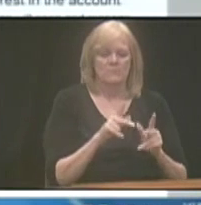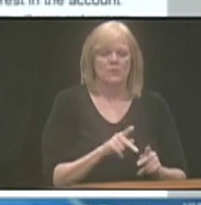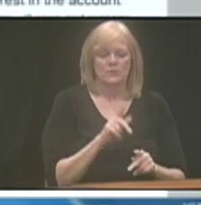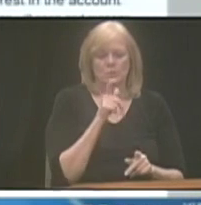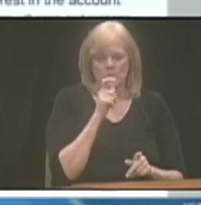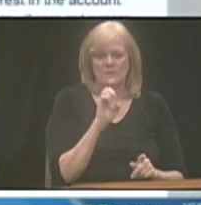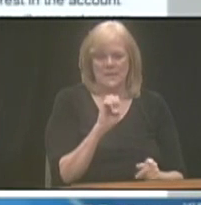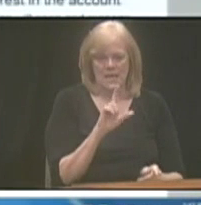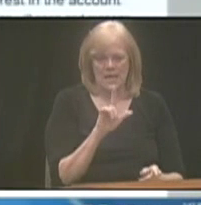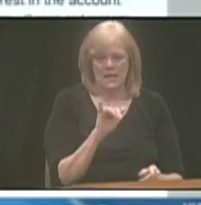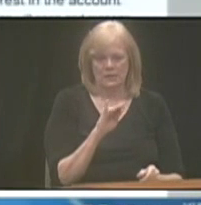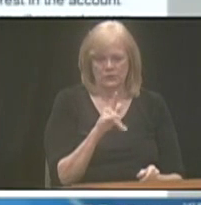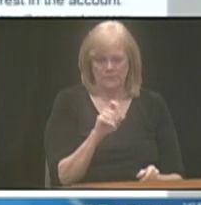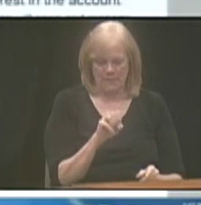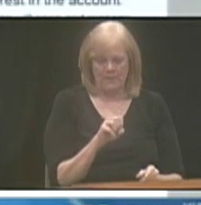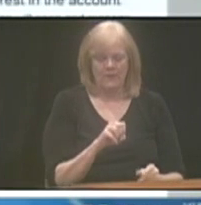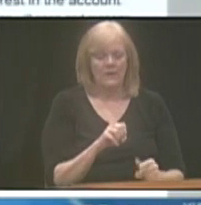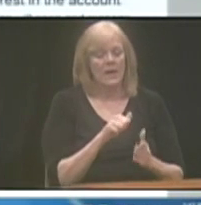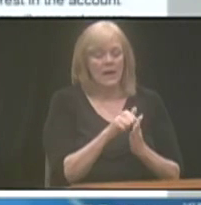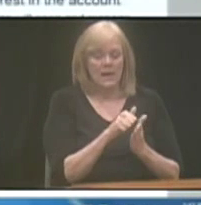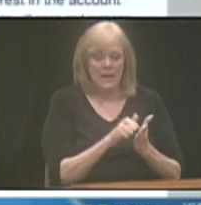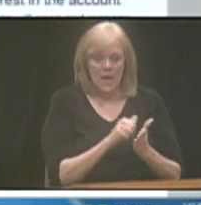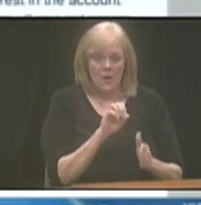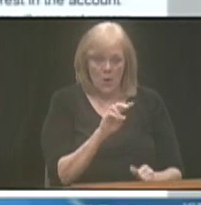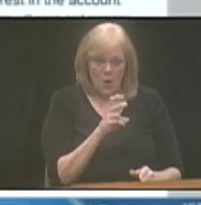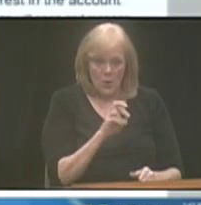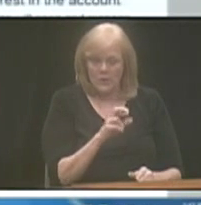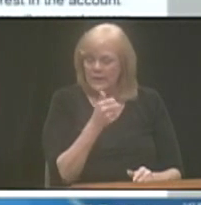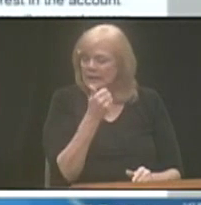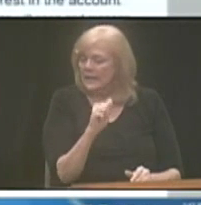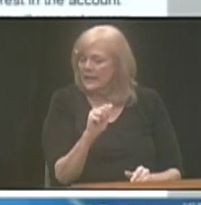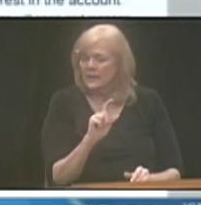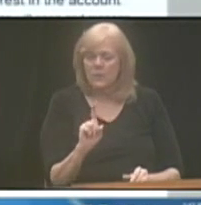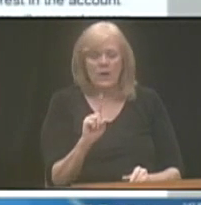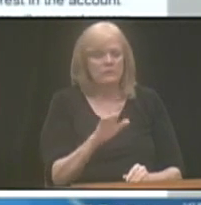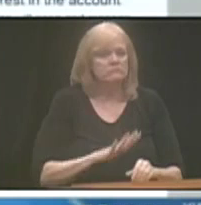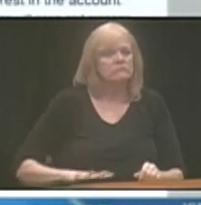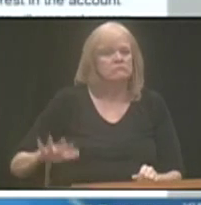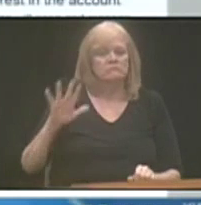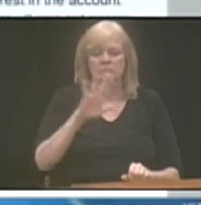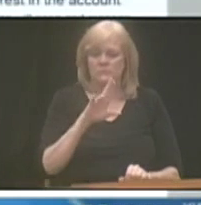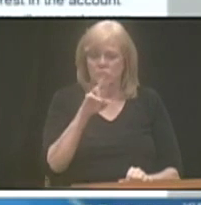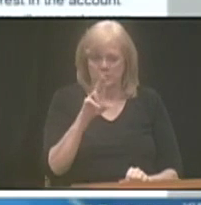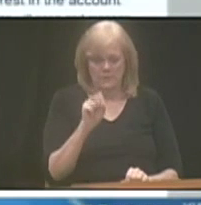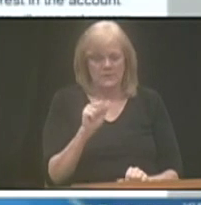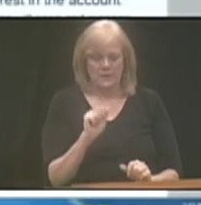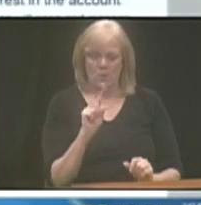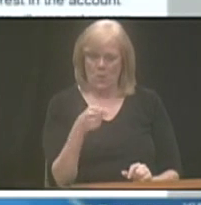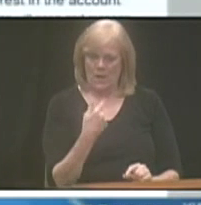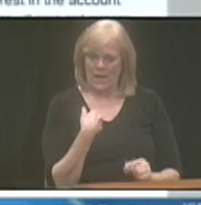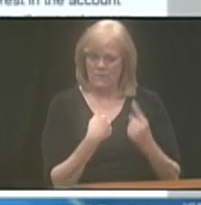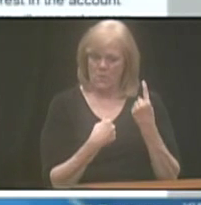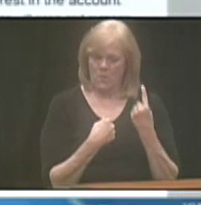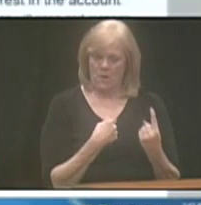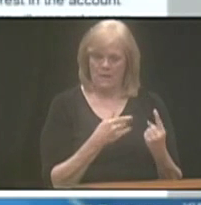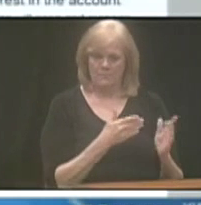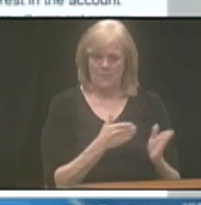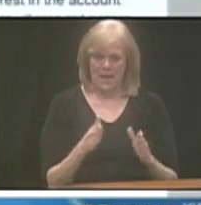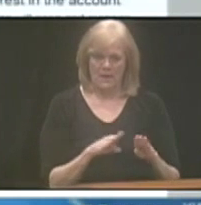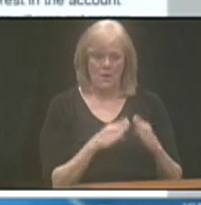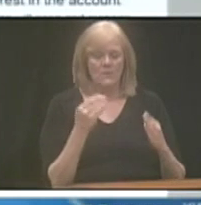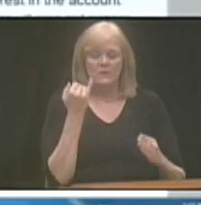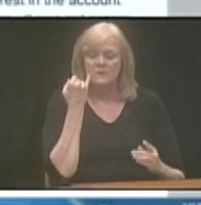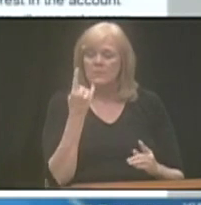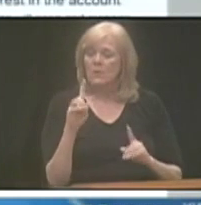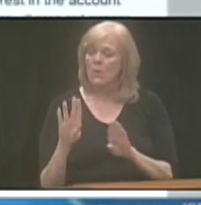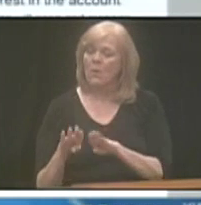individual. So, an account owner anywhere nationwide can only have one active ABLE plan open. So, if someone were